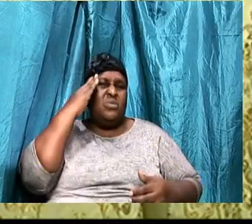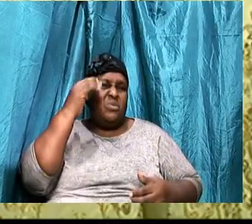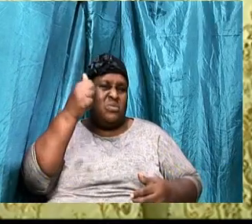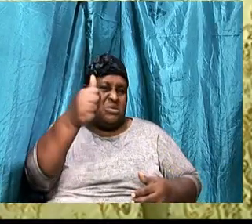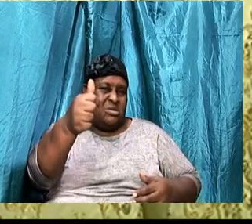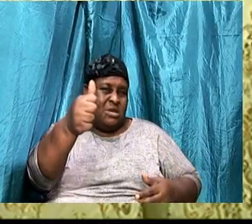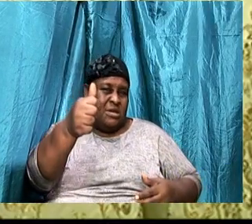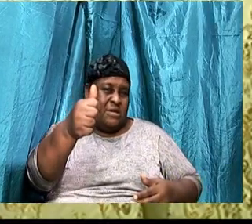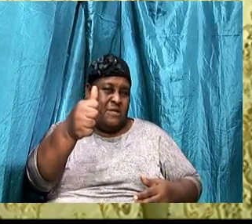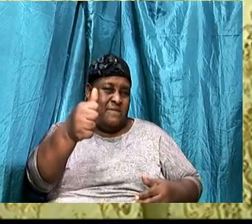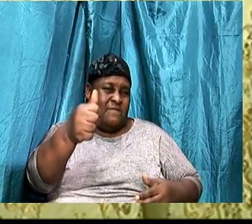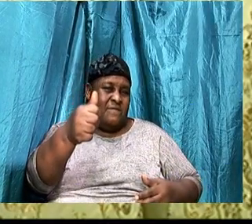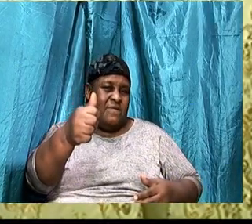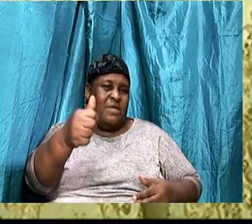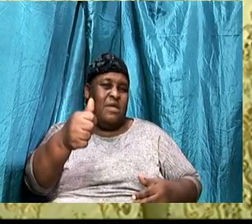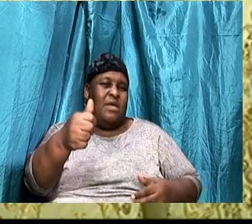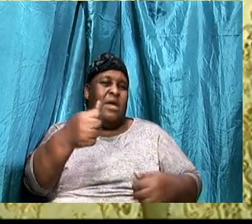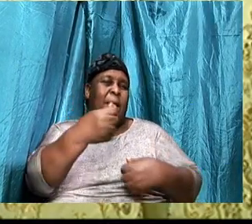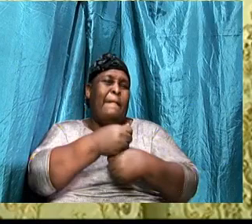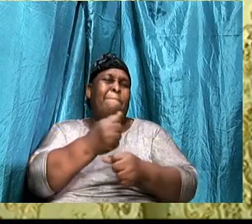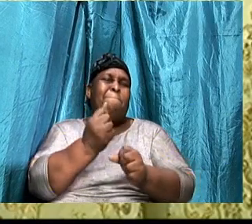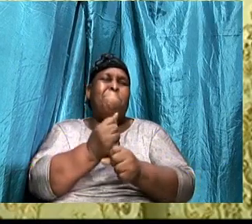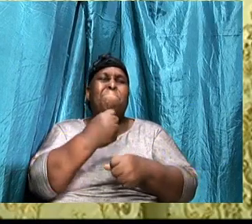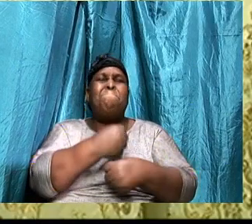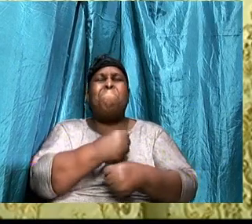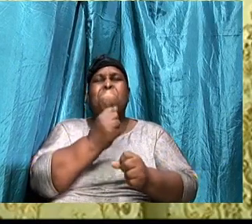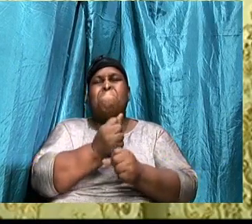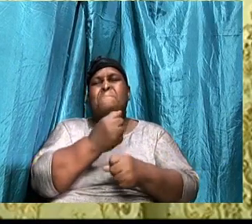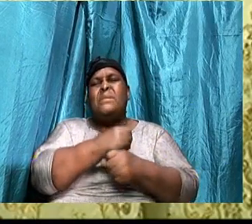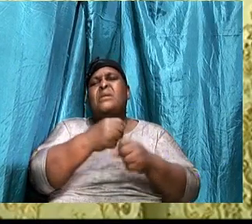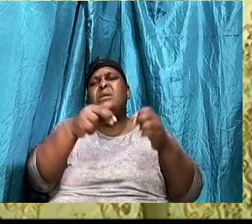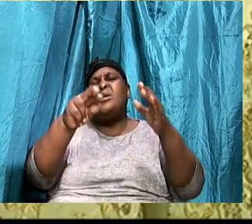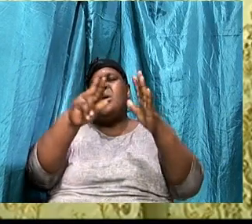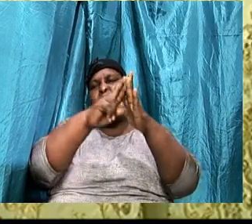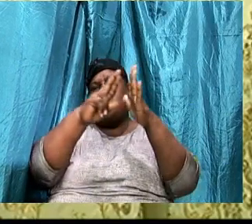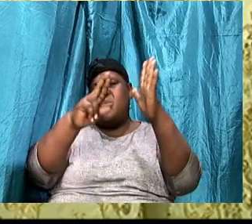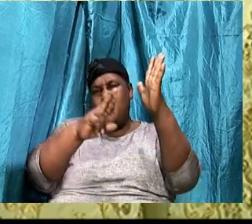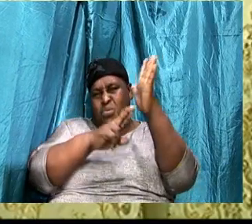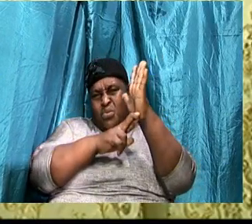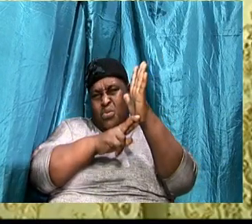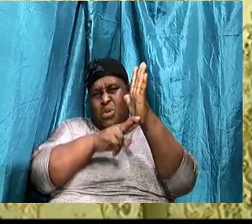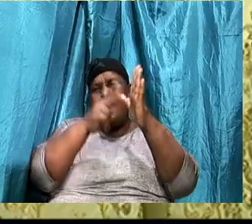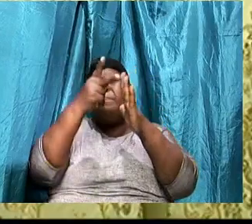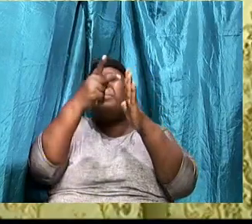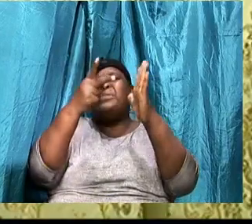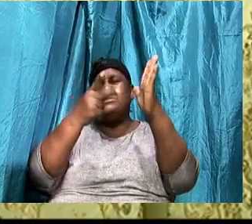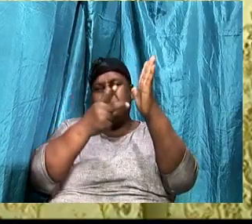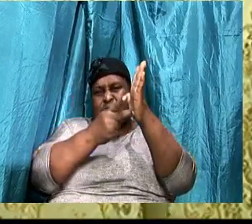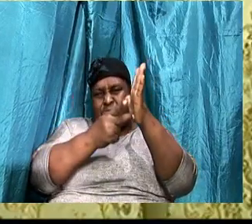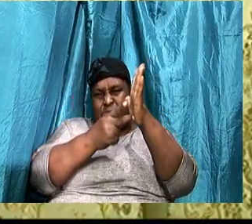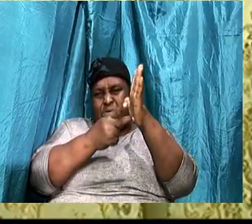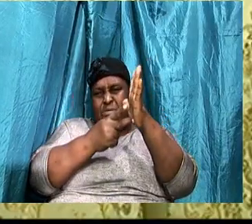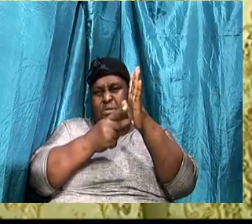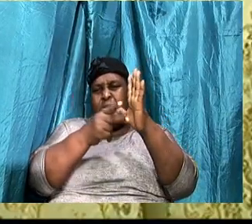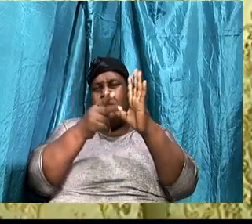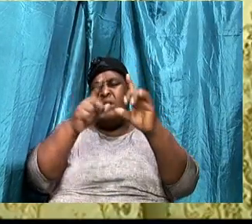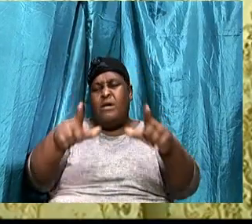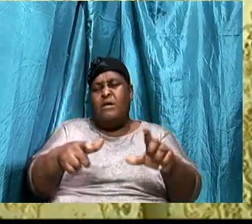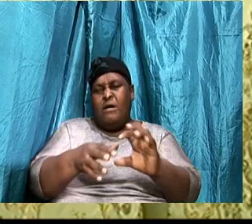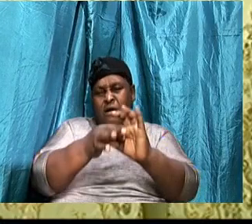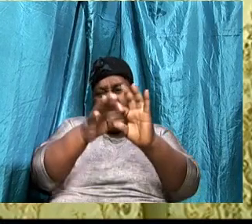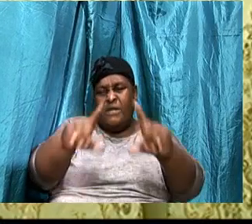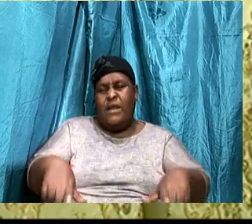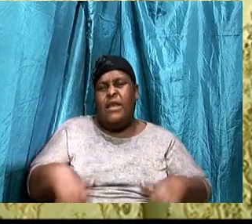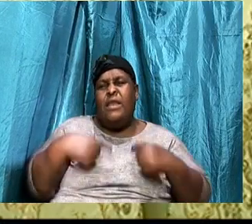yourself, you will set these standards. The standard of living by the word of God. The standard of being truthful. The